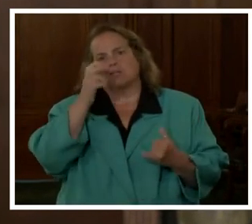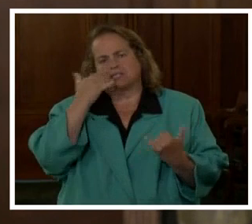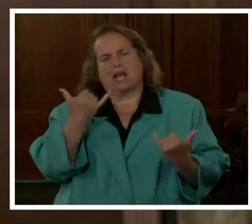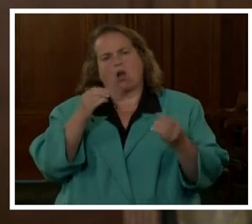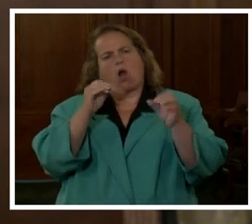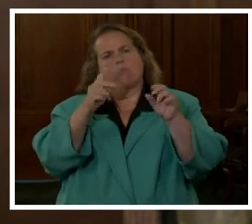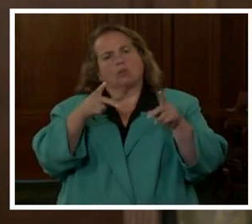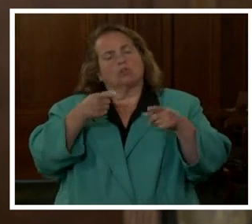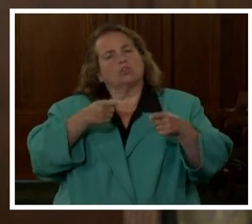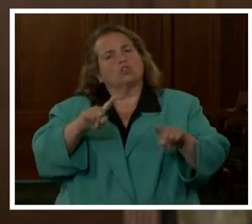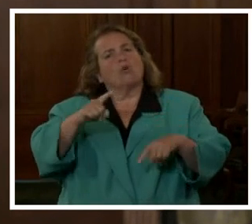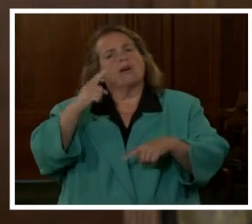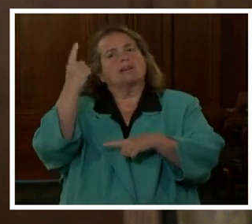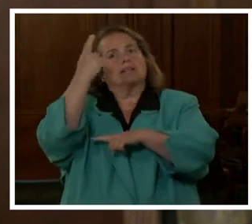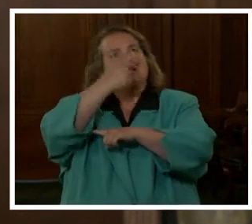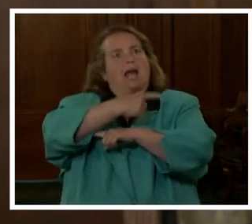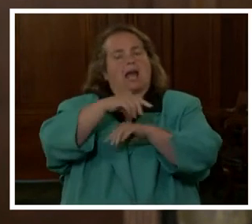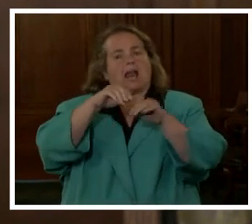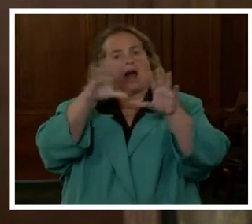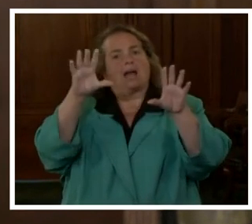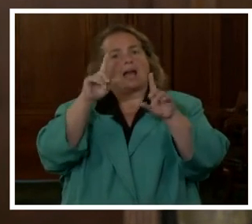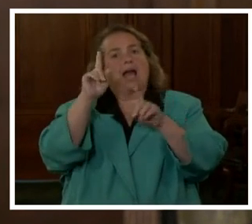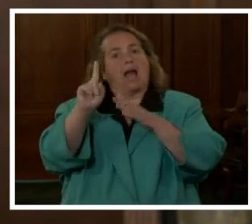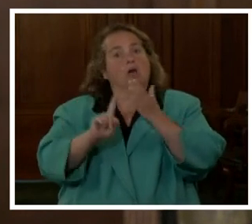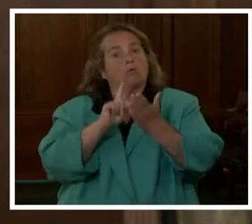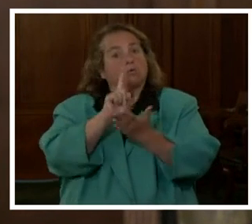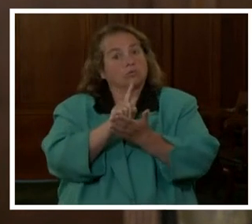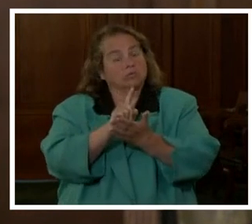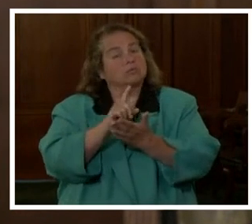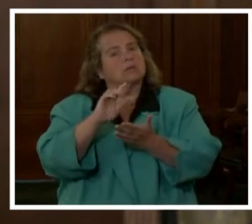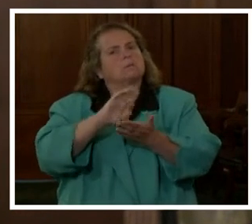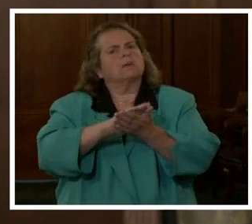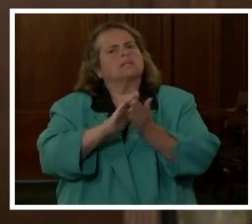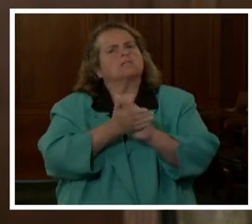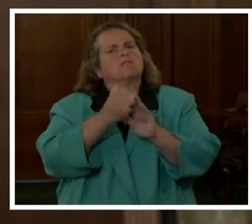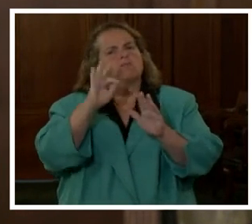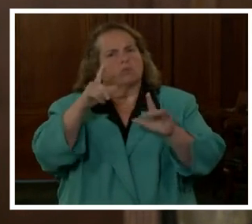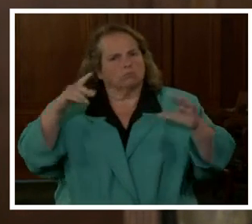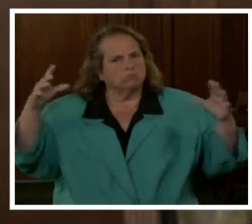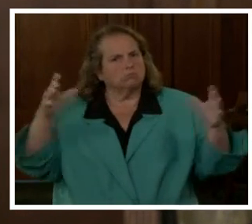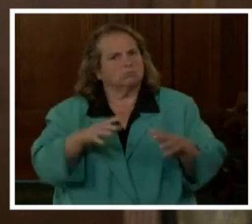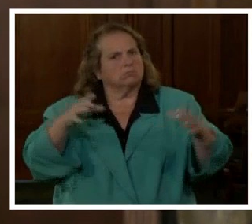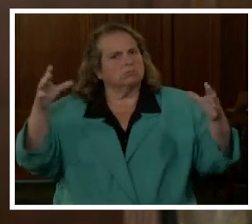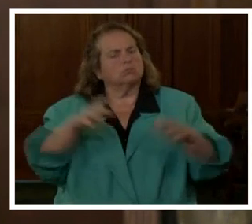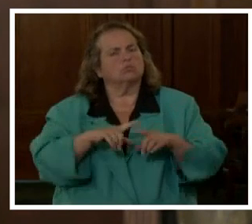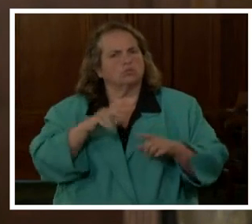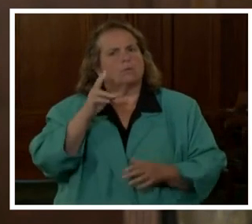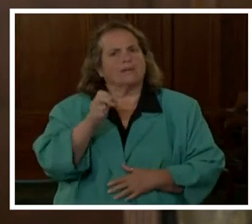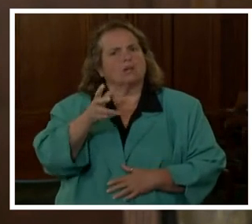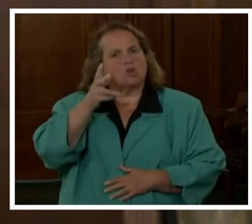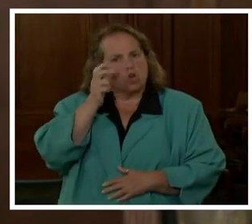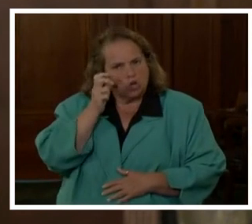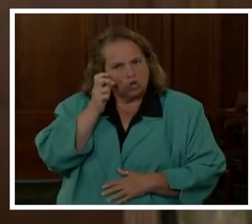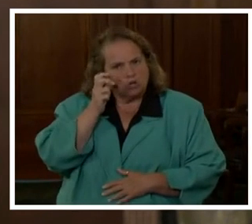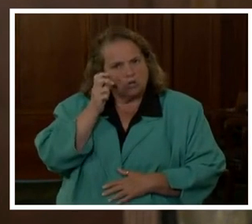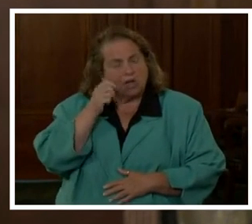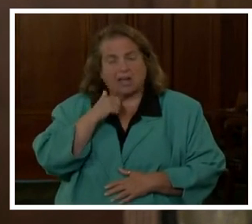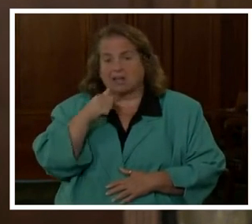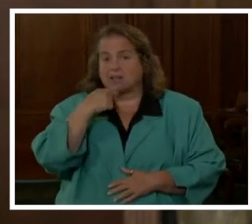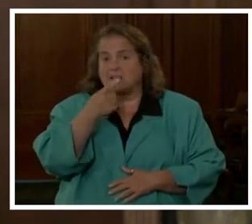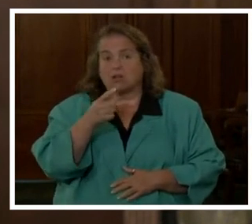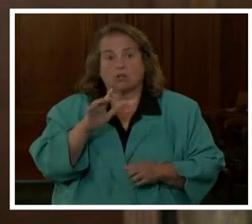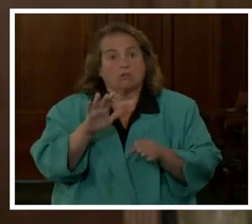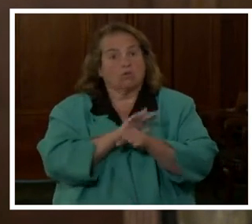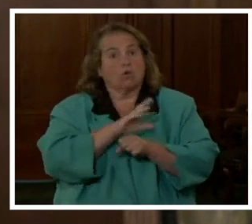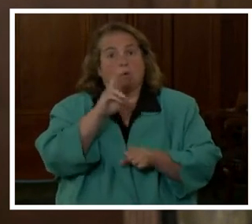daylight hours and in peaceful gatherings to be heard. I can tell you the entire